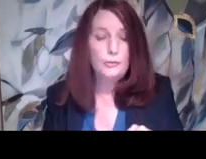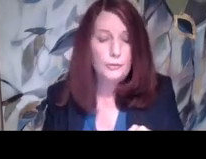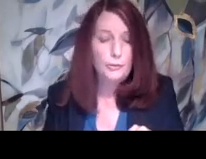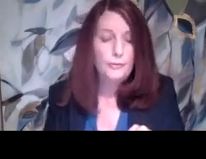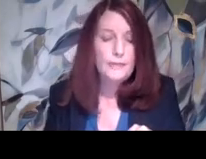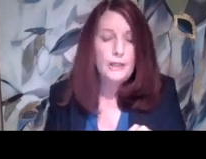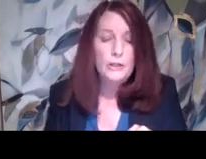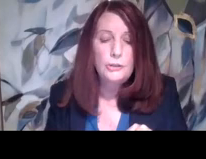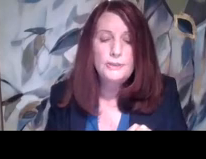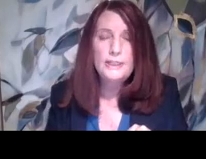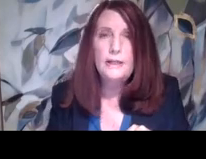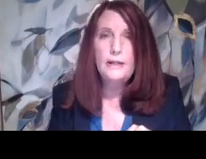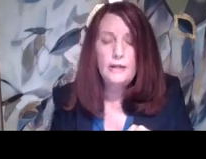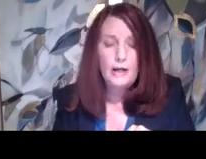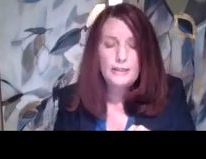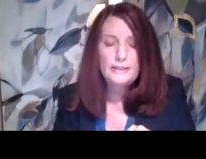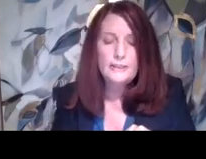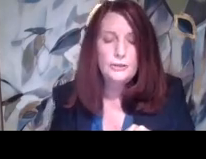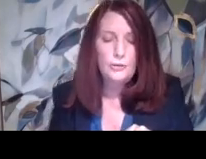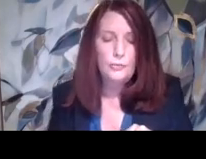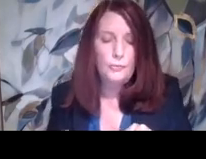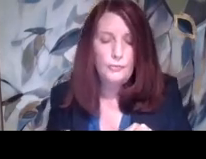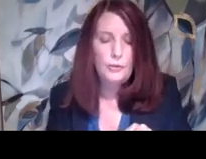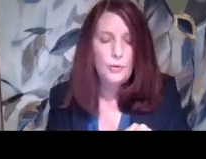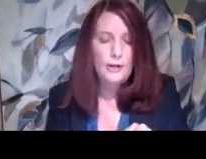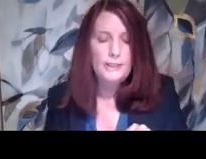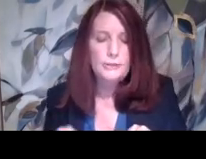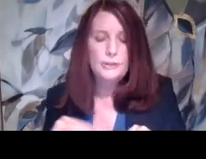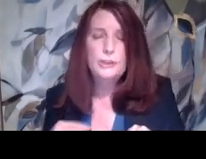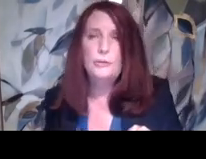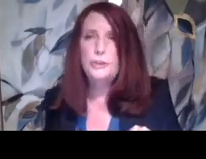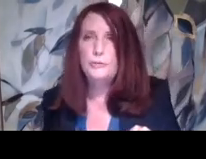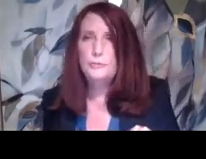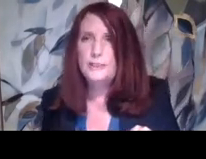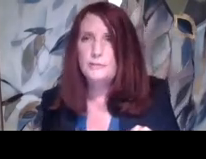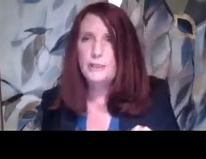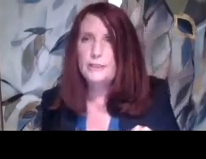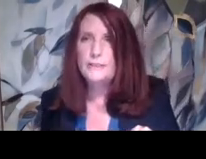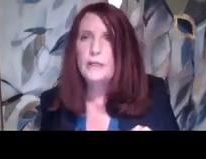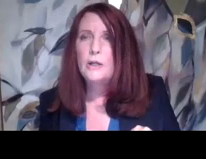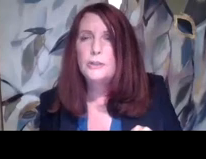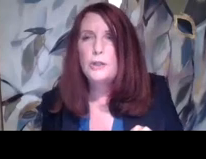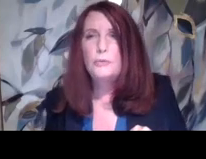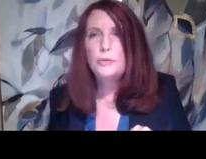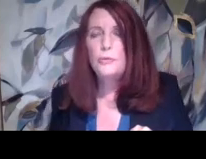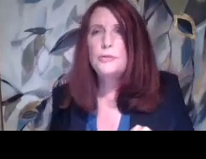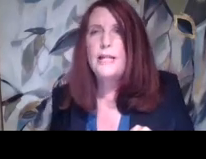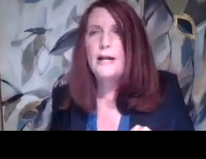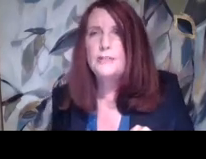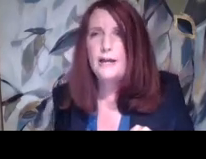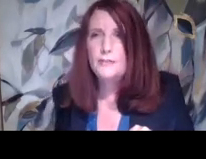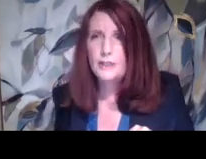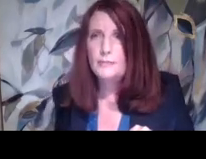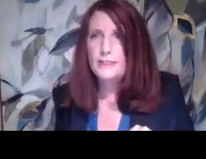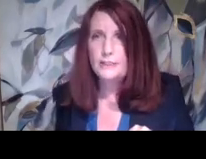to a role. Using non-essential requirements to exclude students with disabilities. So schools are